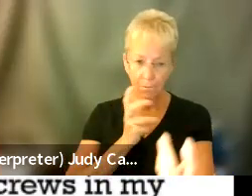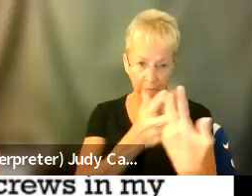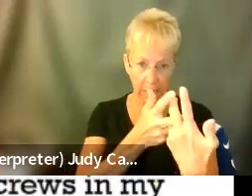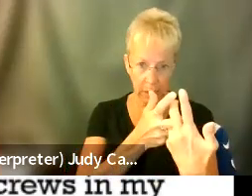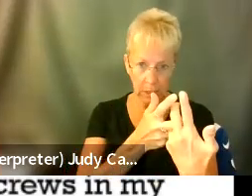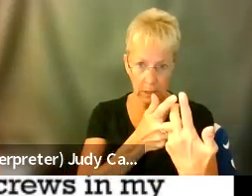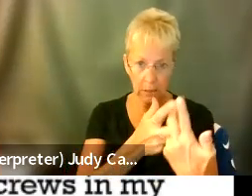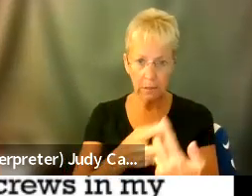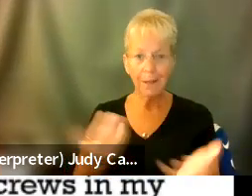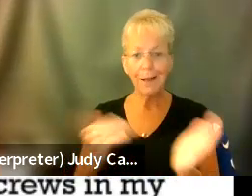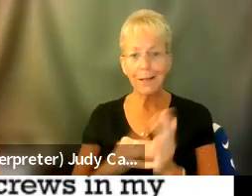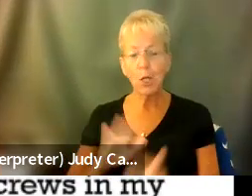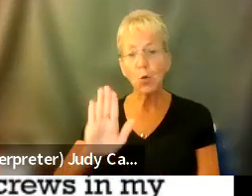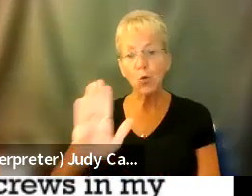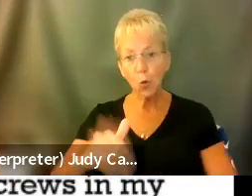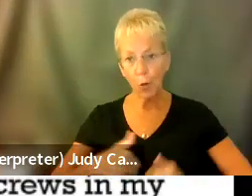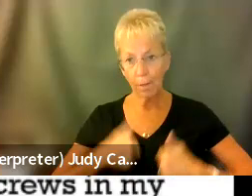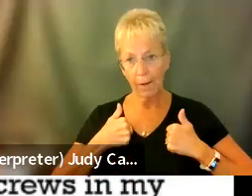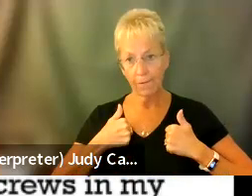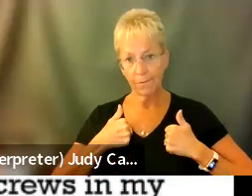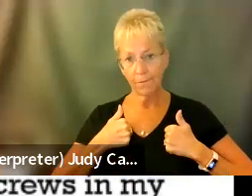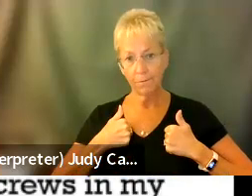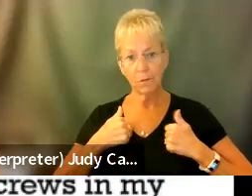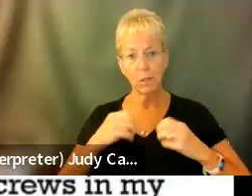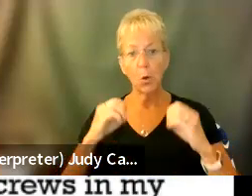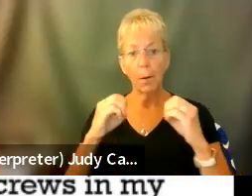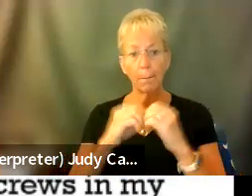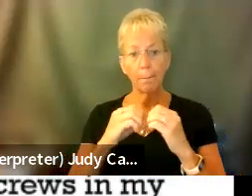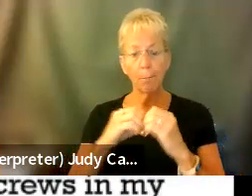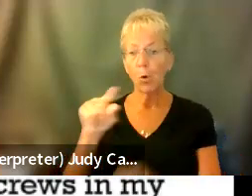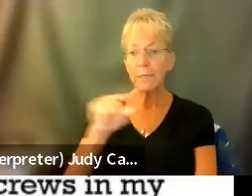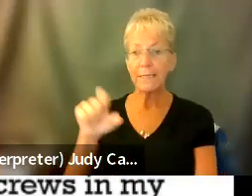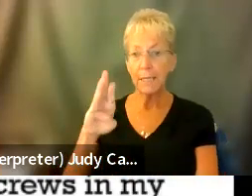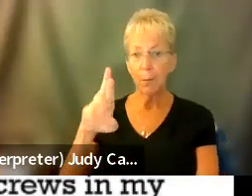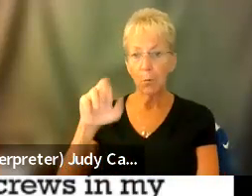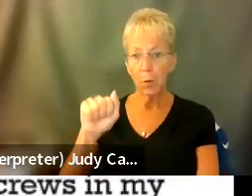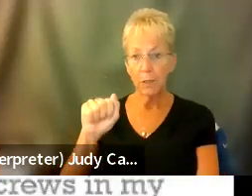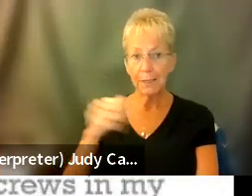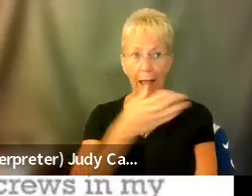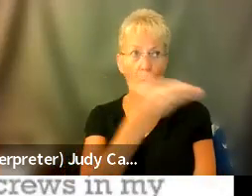this is your life. There are more zebras out there than we think. You're not alone.